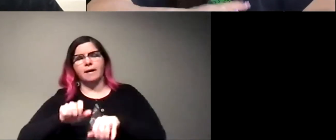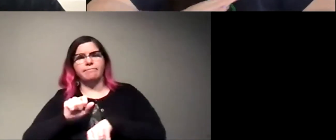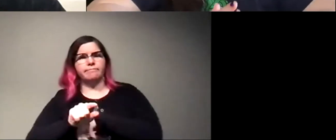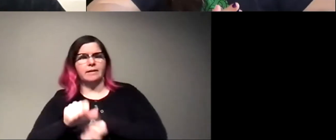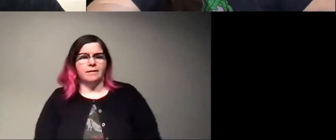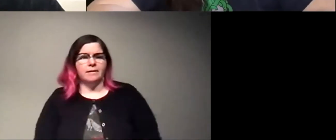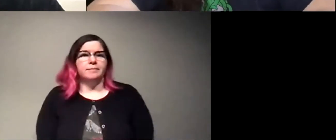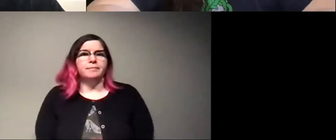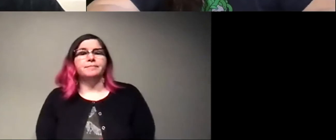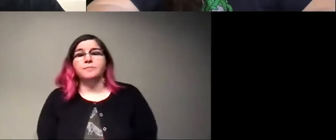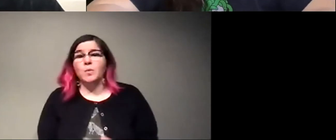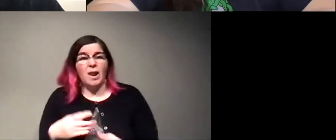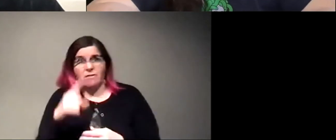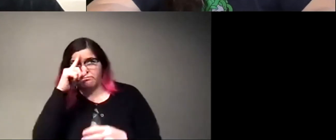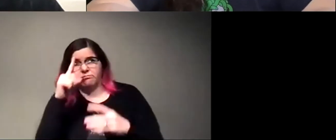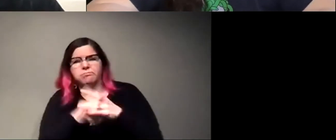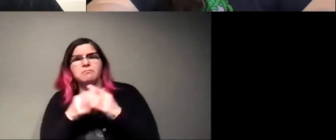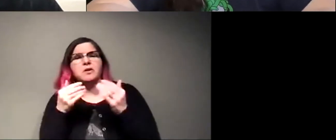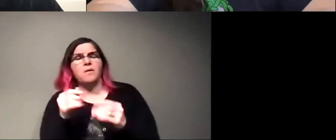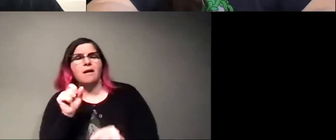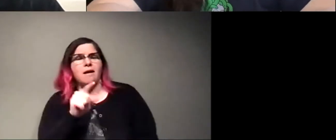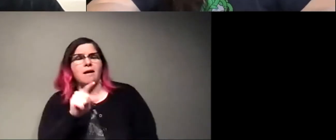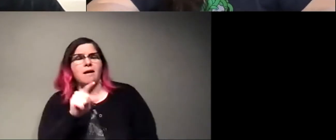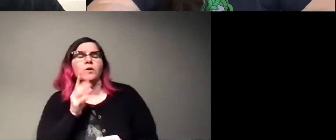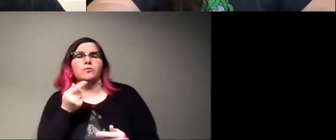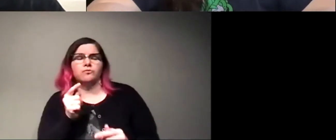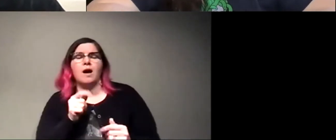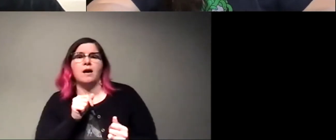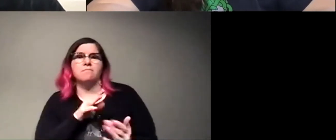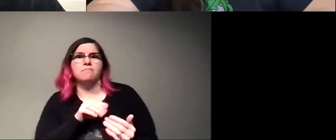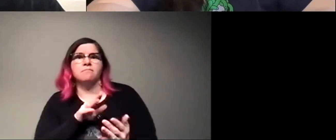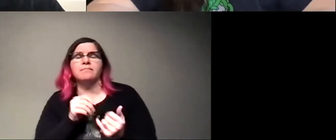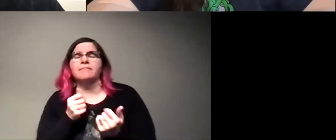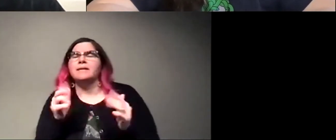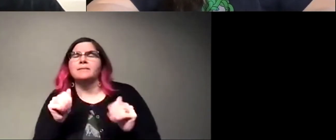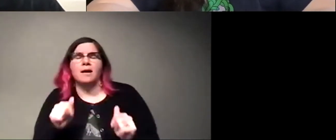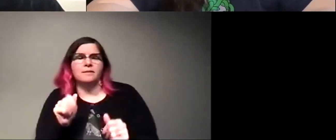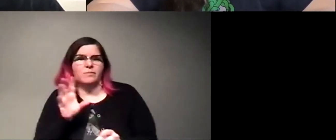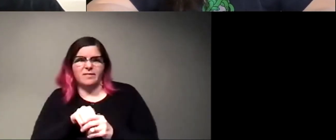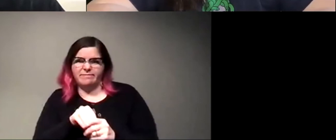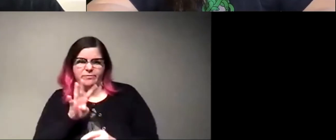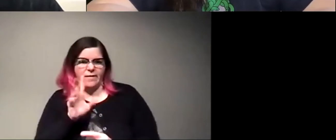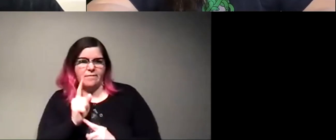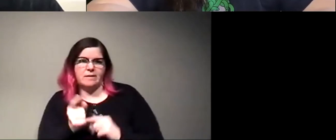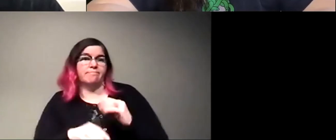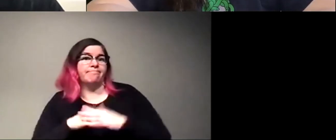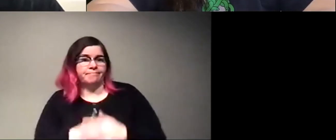questions whenever you want. We will try to get to as many questions as humanly possible in the next 45 minutes. And